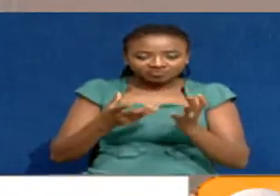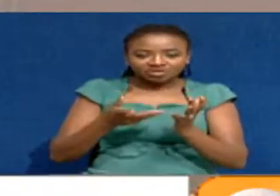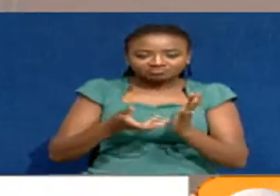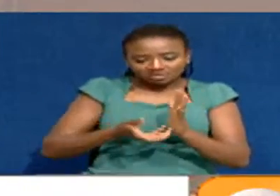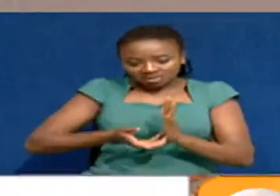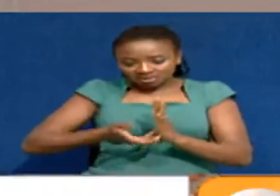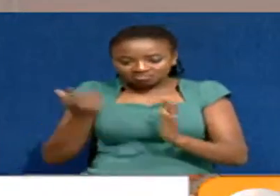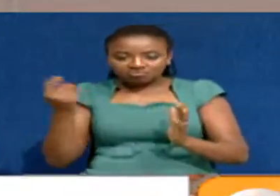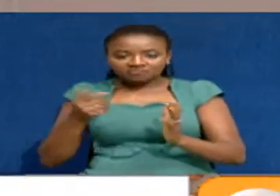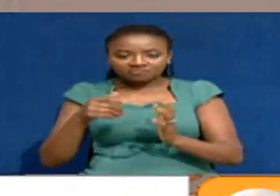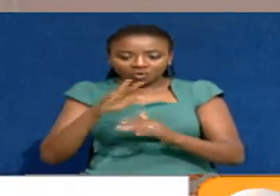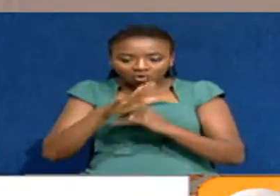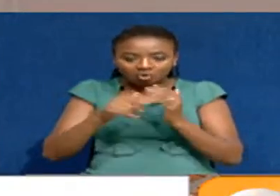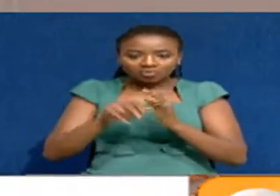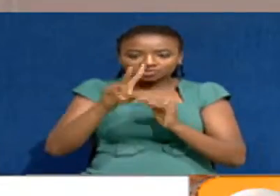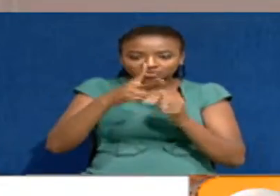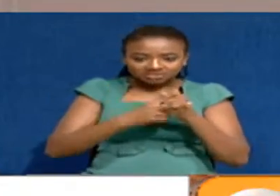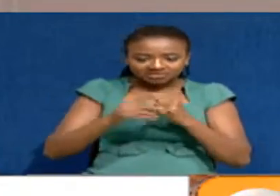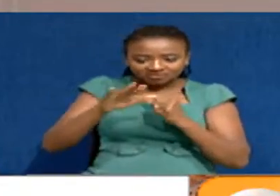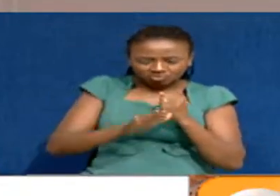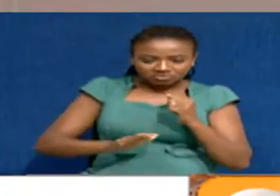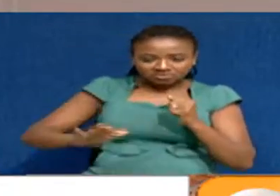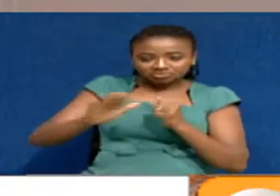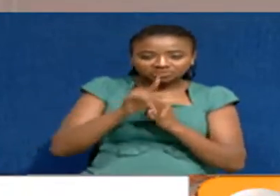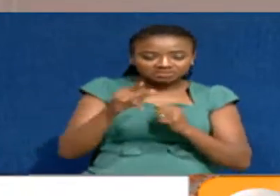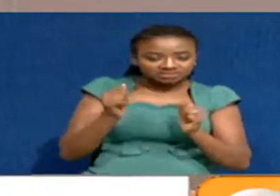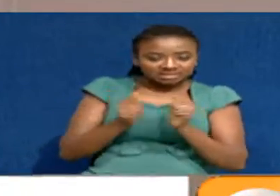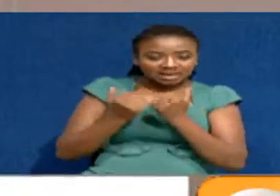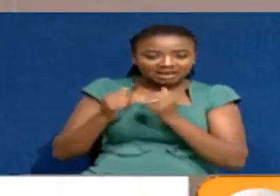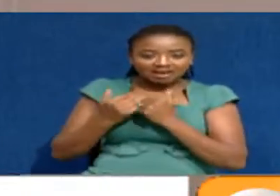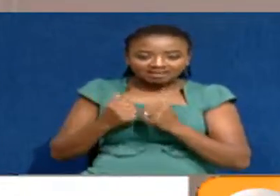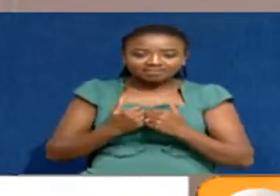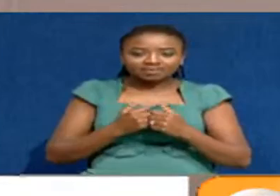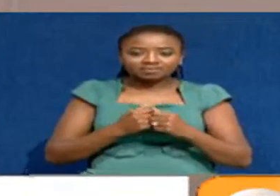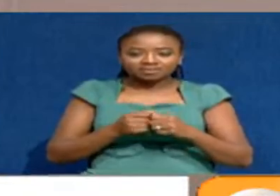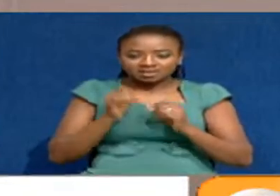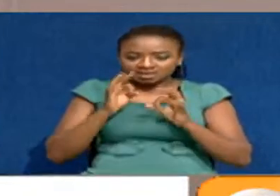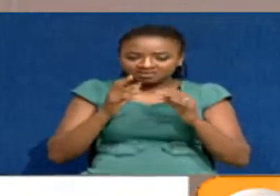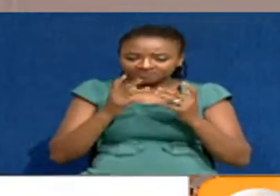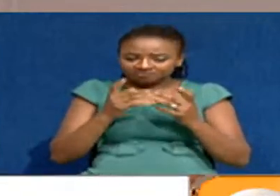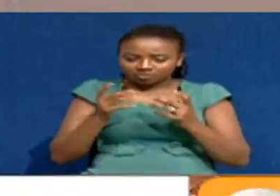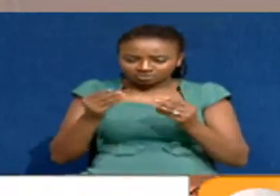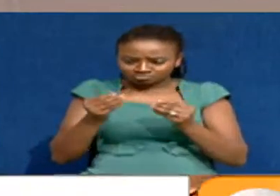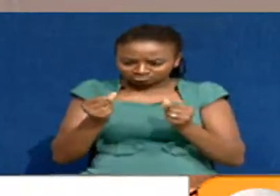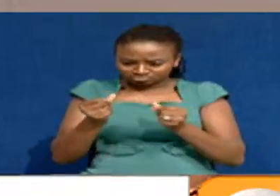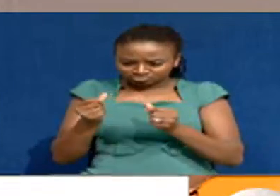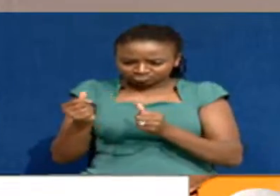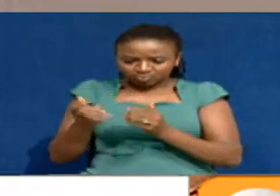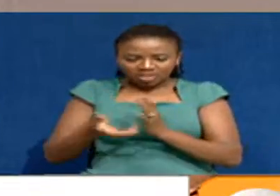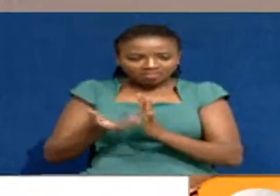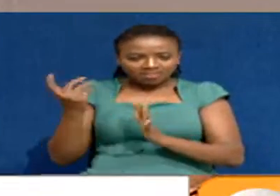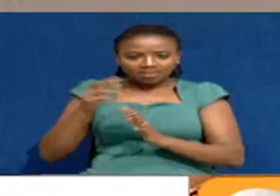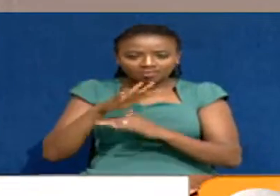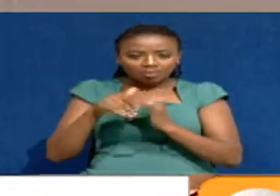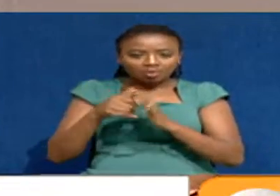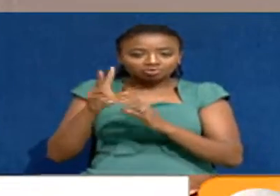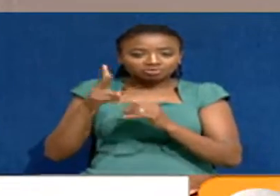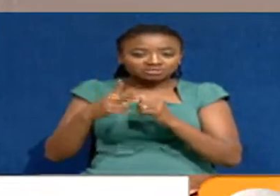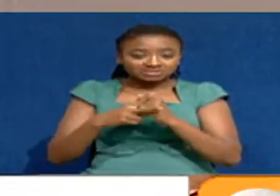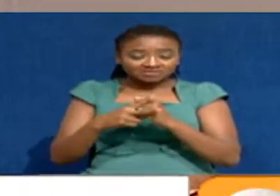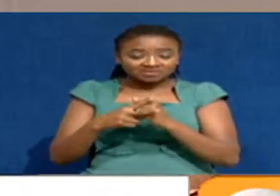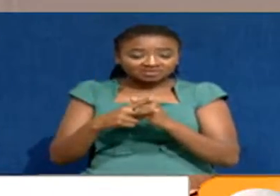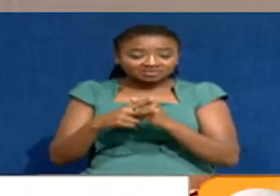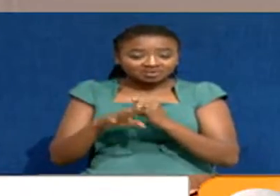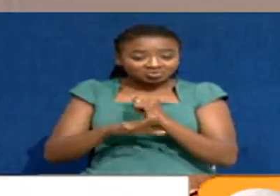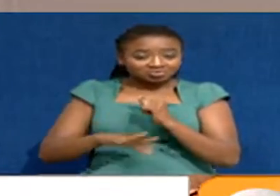27 of them, and remember this was an exercise that was being done by Andrew Regale. If we do away with these constituencies, 27 of them, you destabilize the